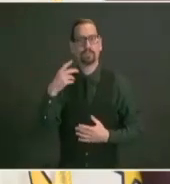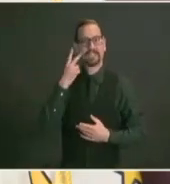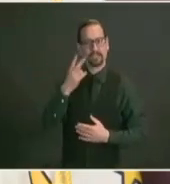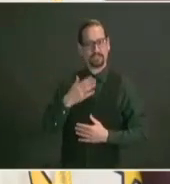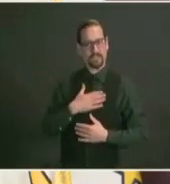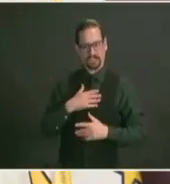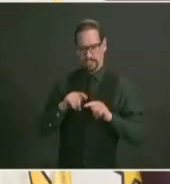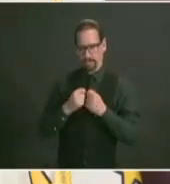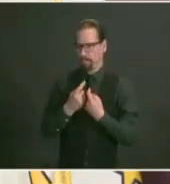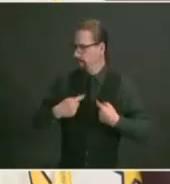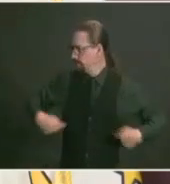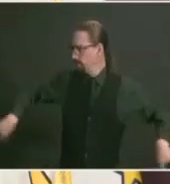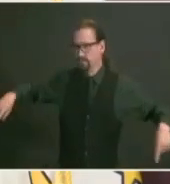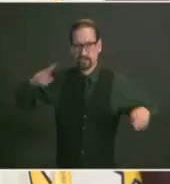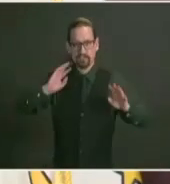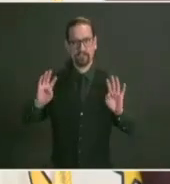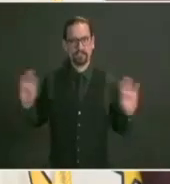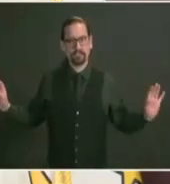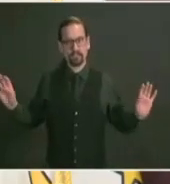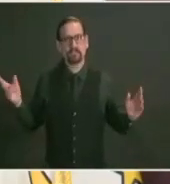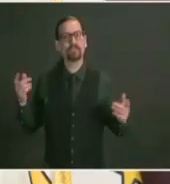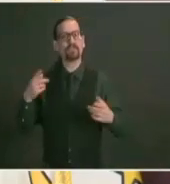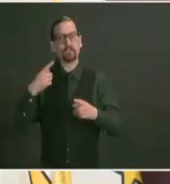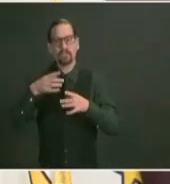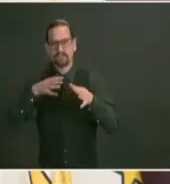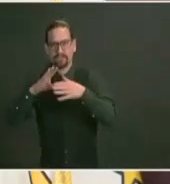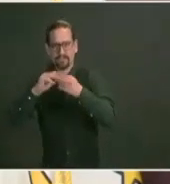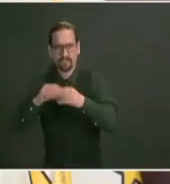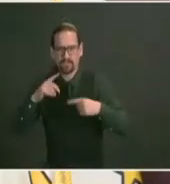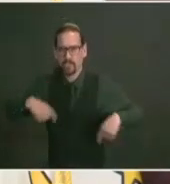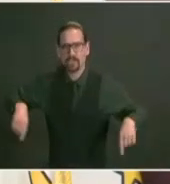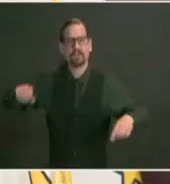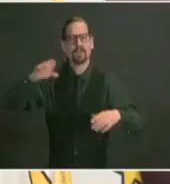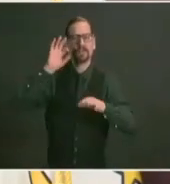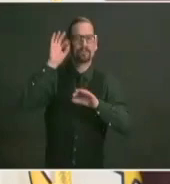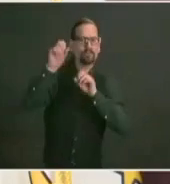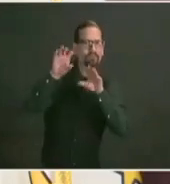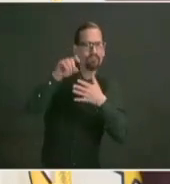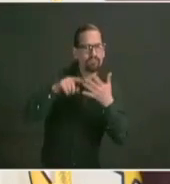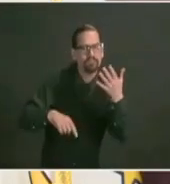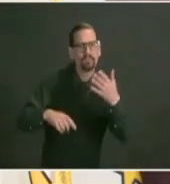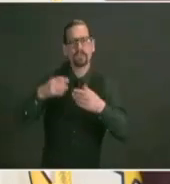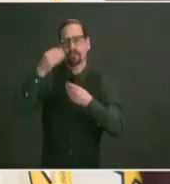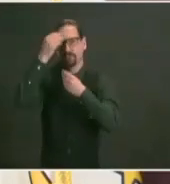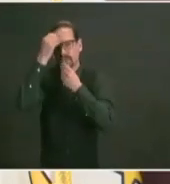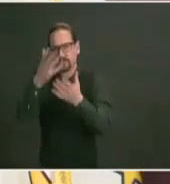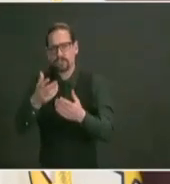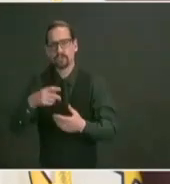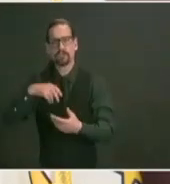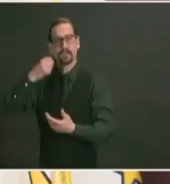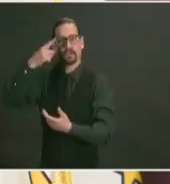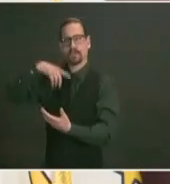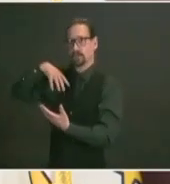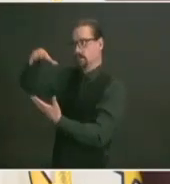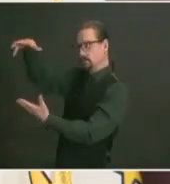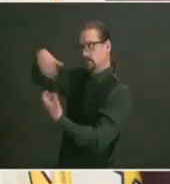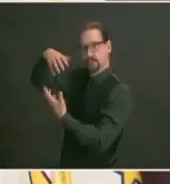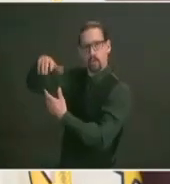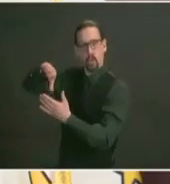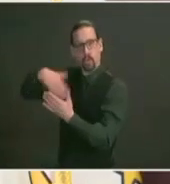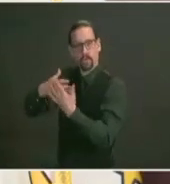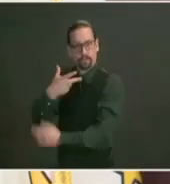vaccination it's all about getting vaccines out of inventory and into arms increasing capacity so when vaccine supplies